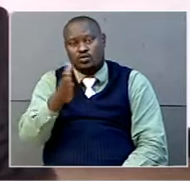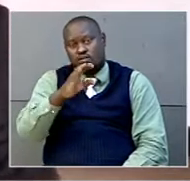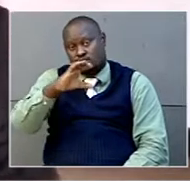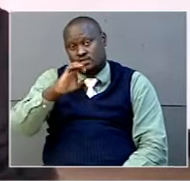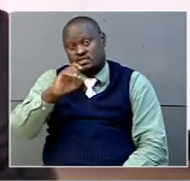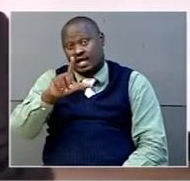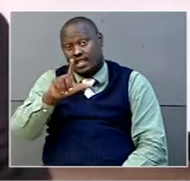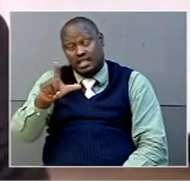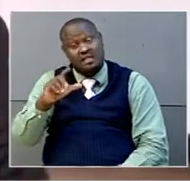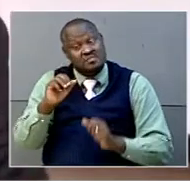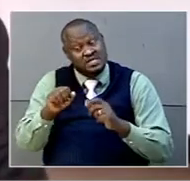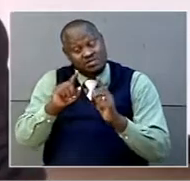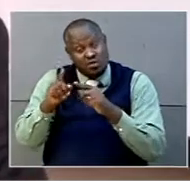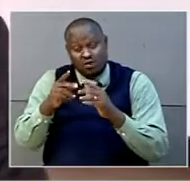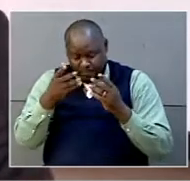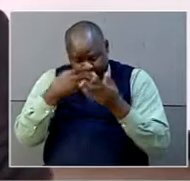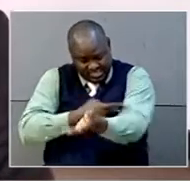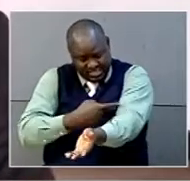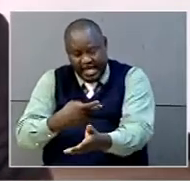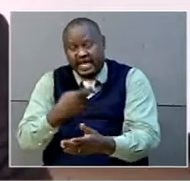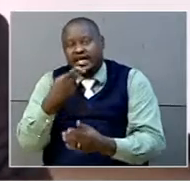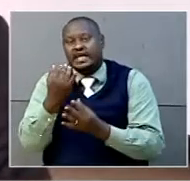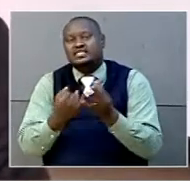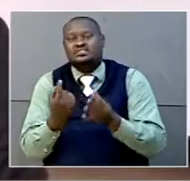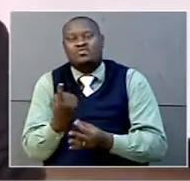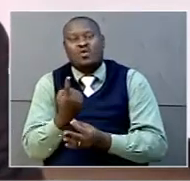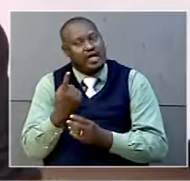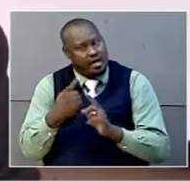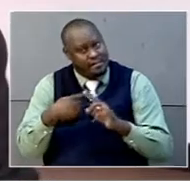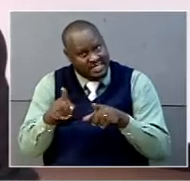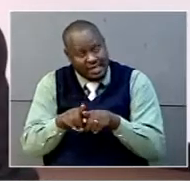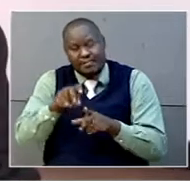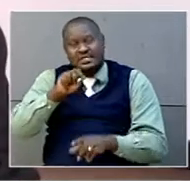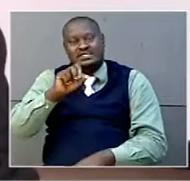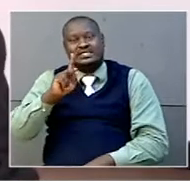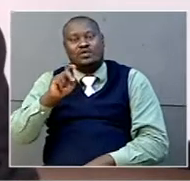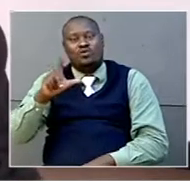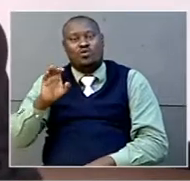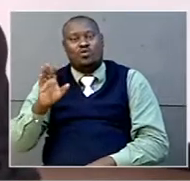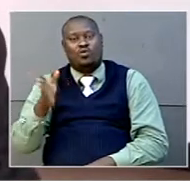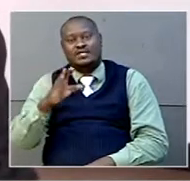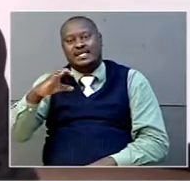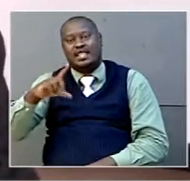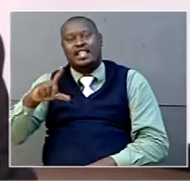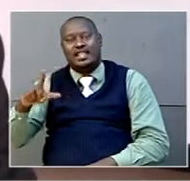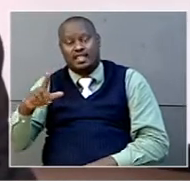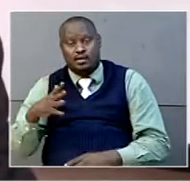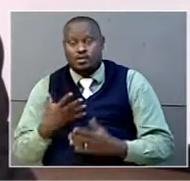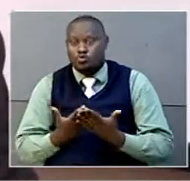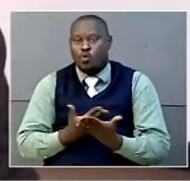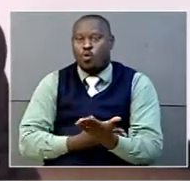So not only HIV, but sickle cell. We have seen from the report, from the remarks from the